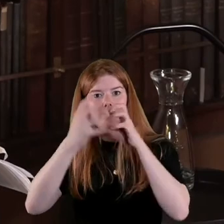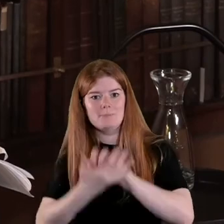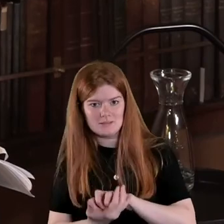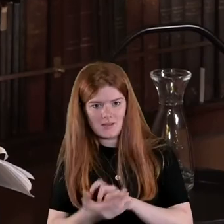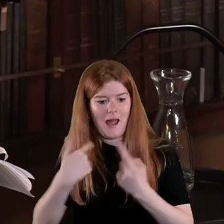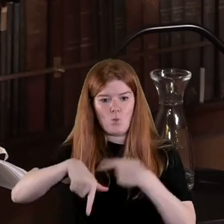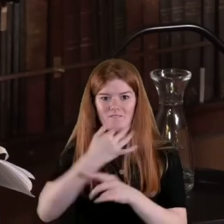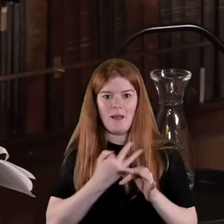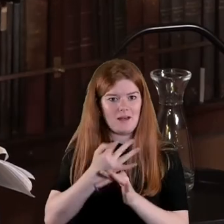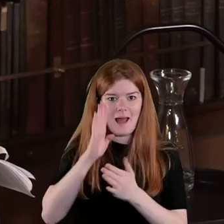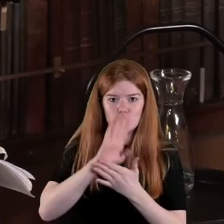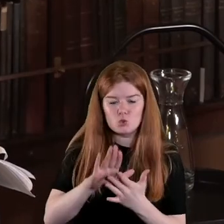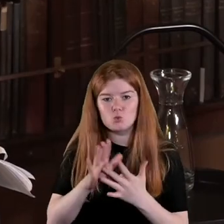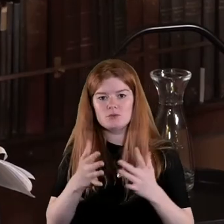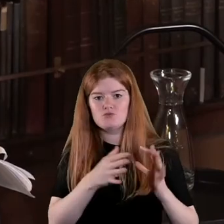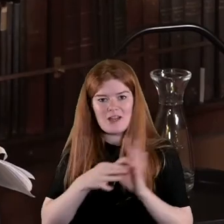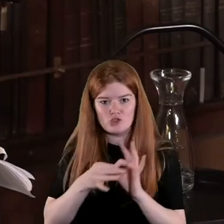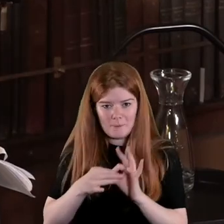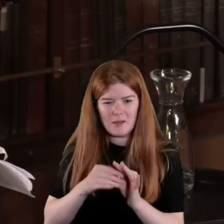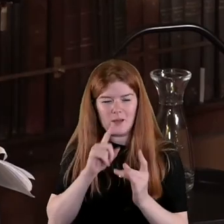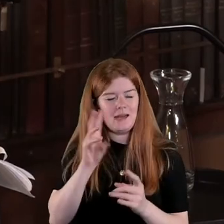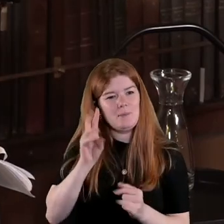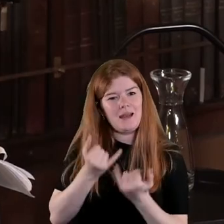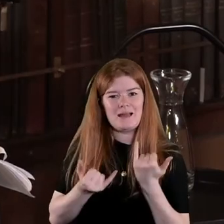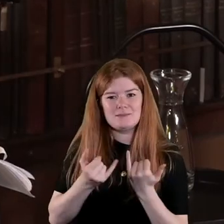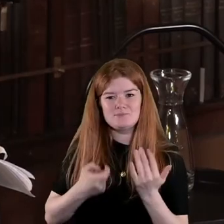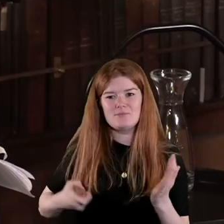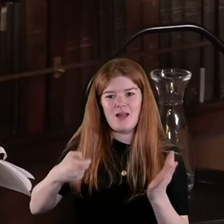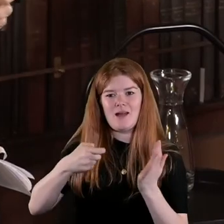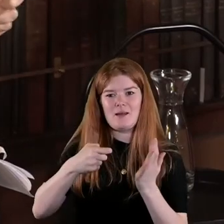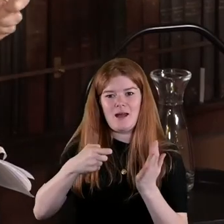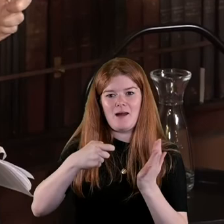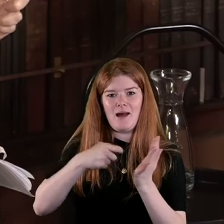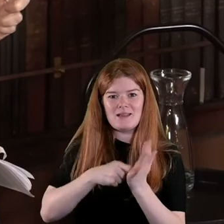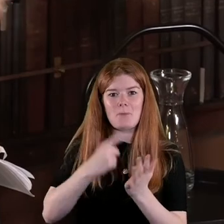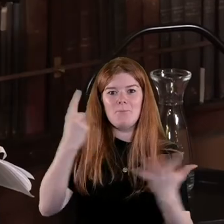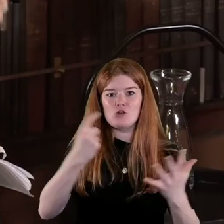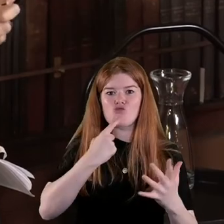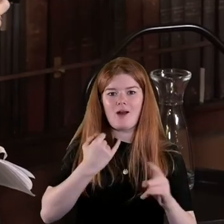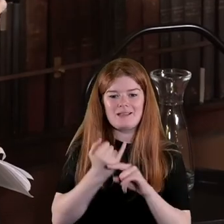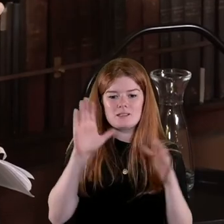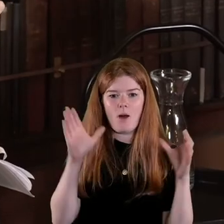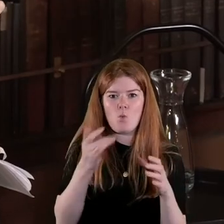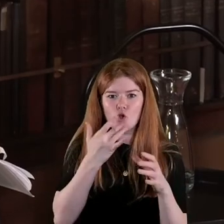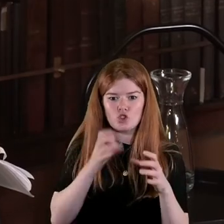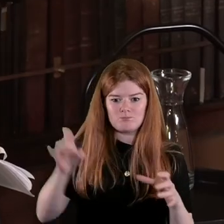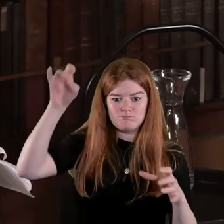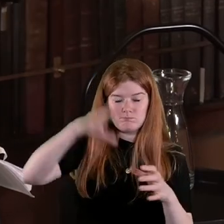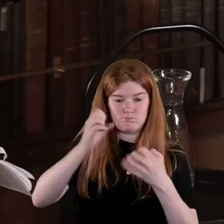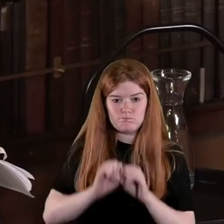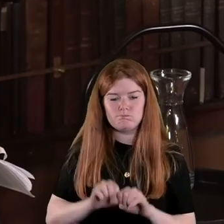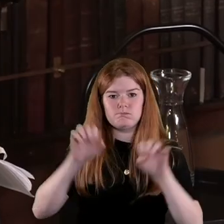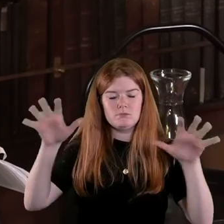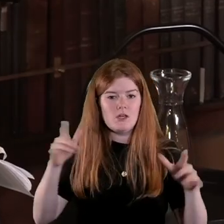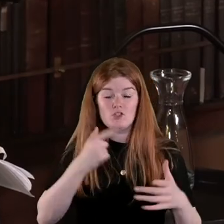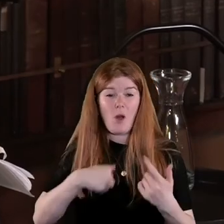family dynamics and all these things but it's a bit like putting a big rock in a small pond in the context of the revolution so I would